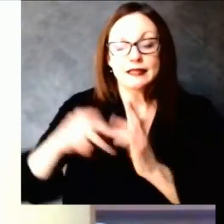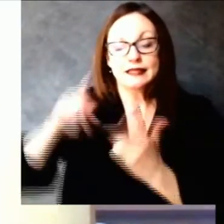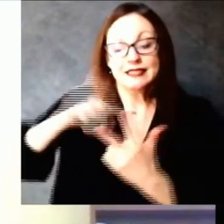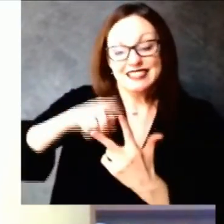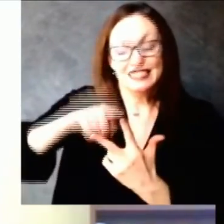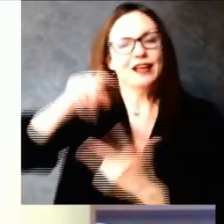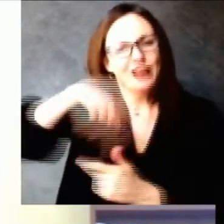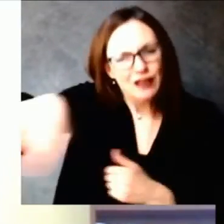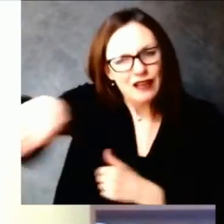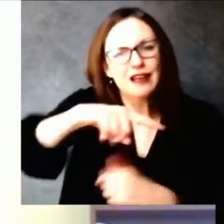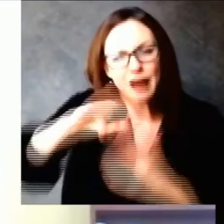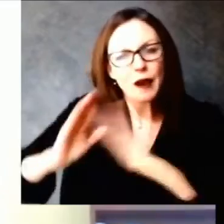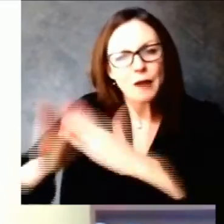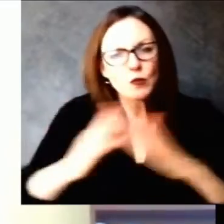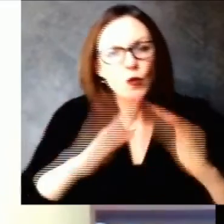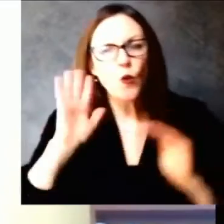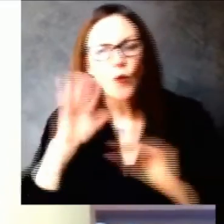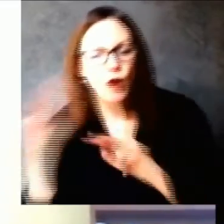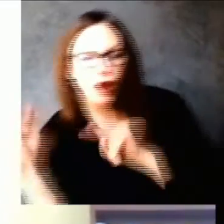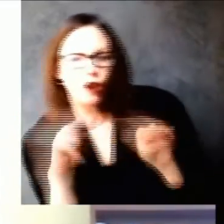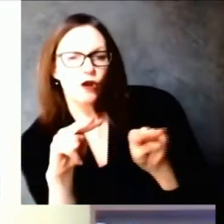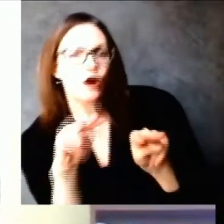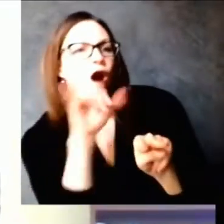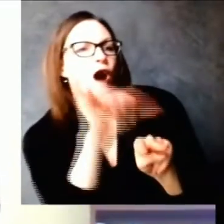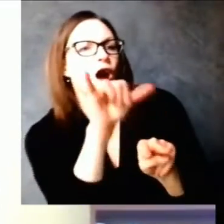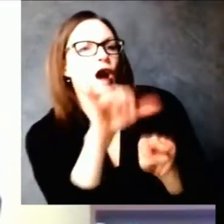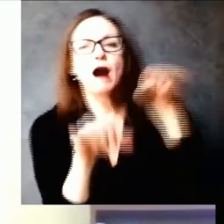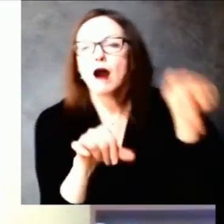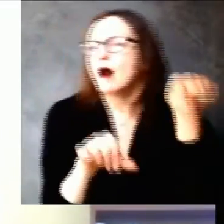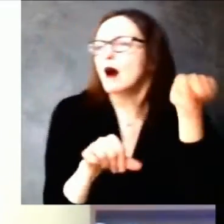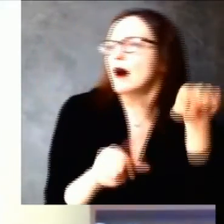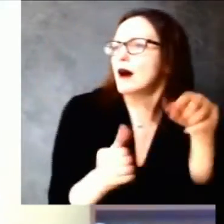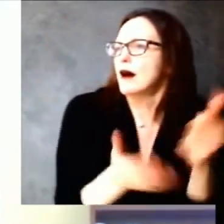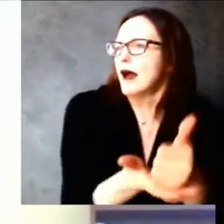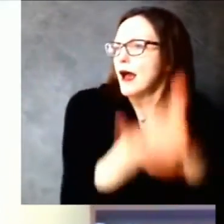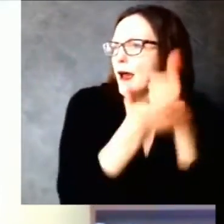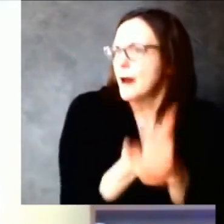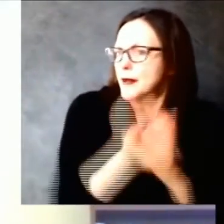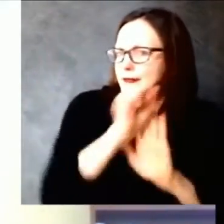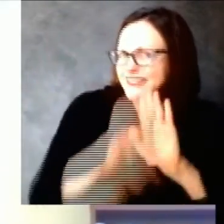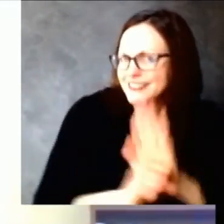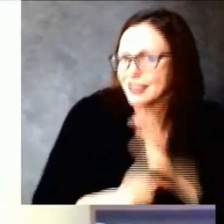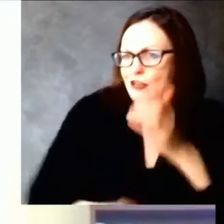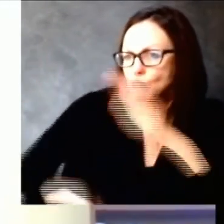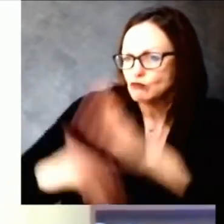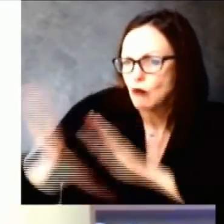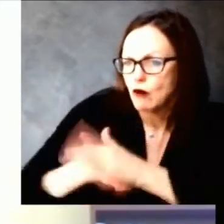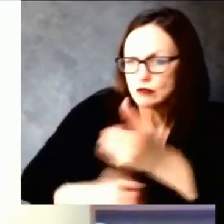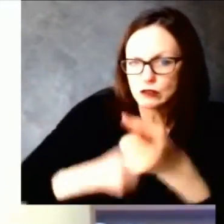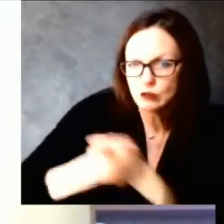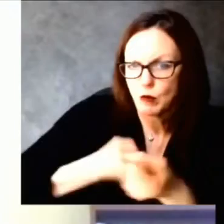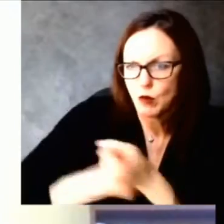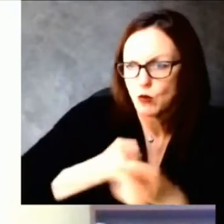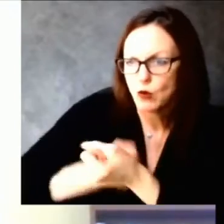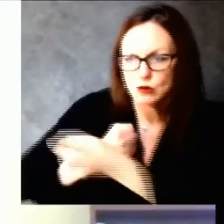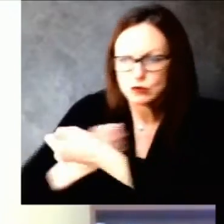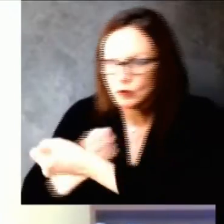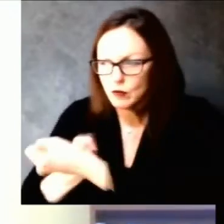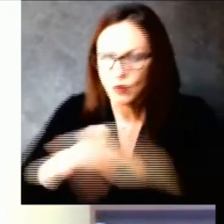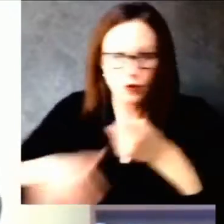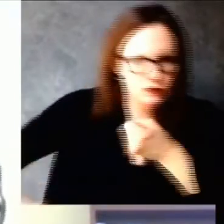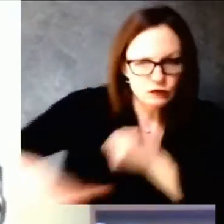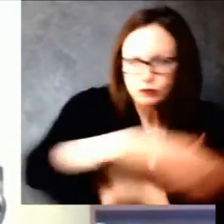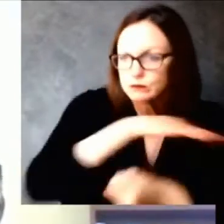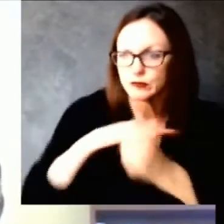aren't sure where they can get a vaccine with getting a vaccine so that's the second arm is outreach and awareness building